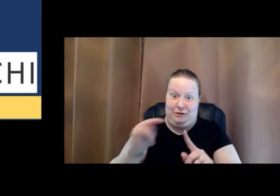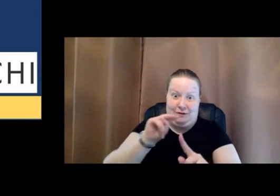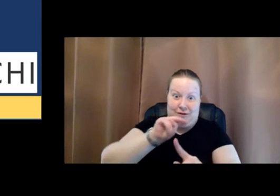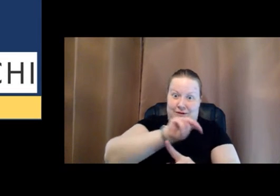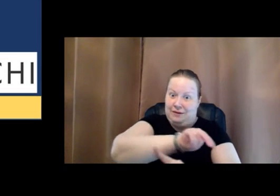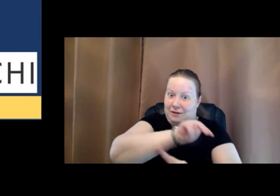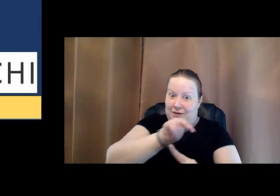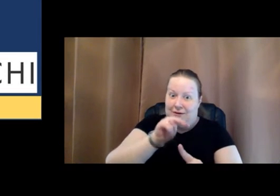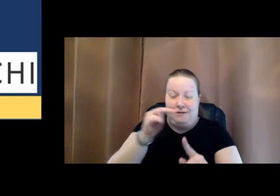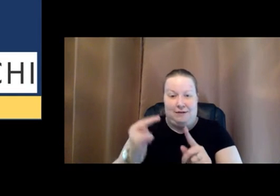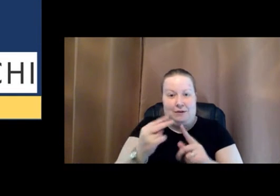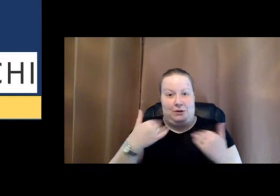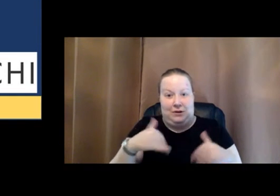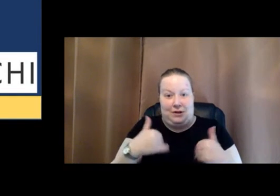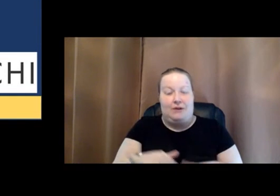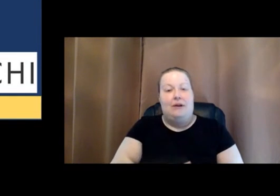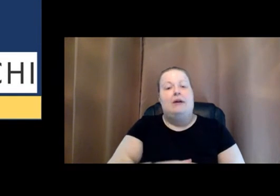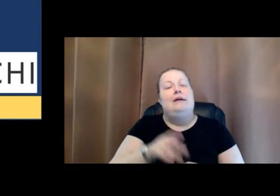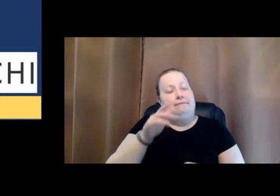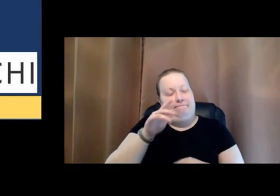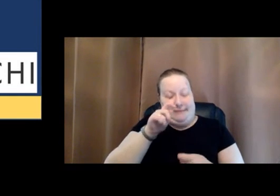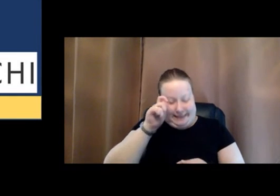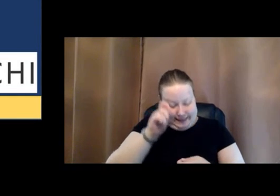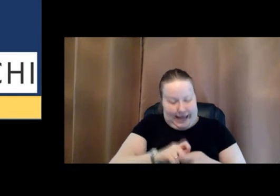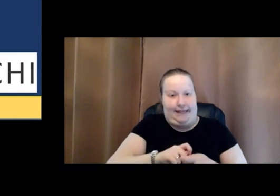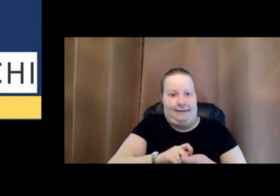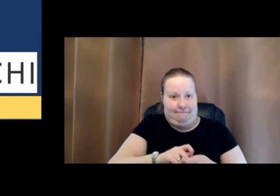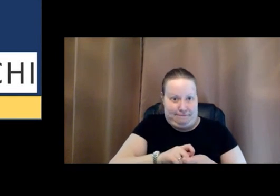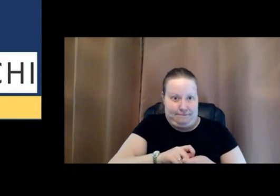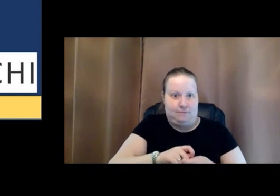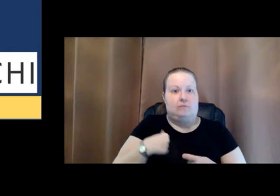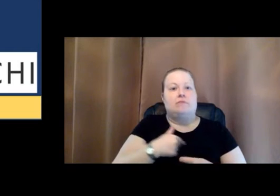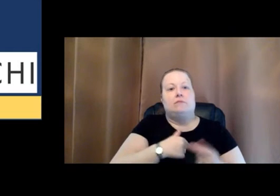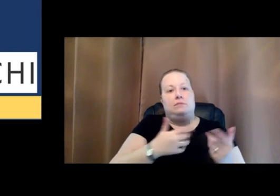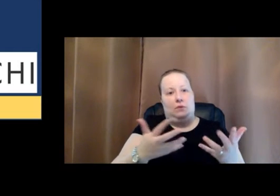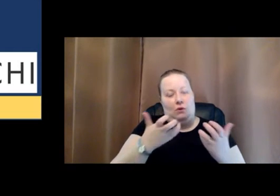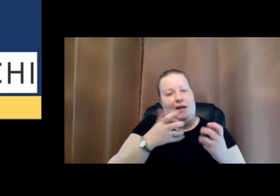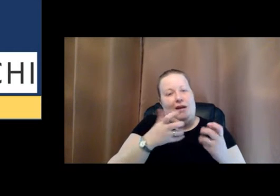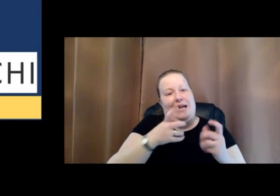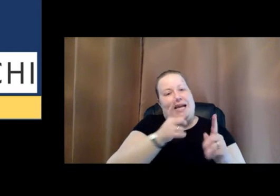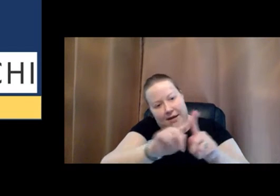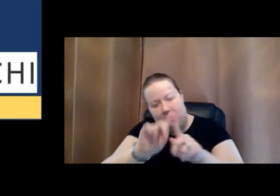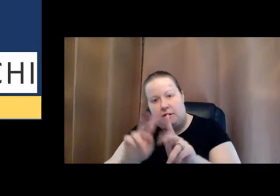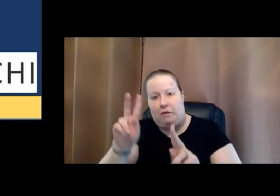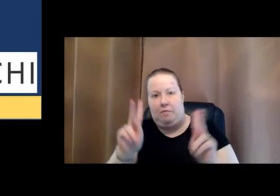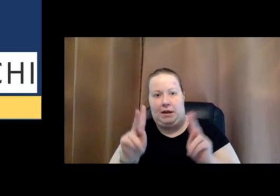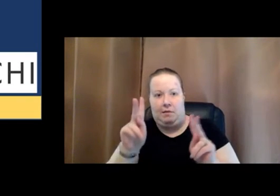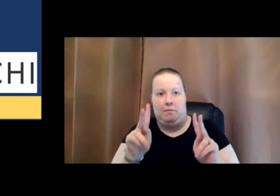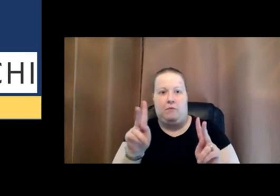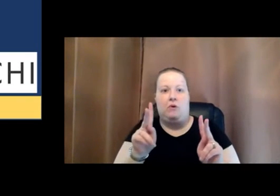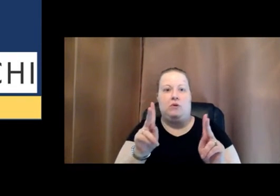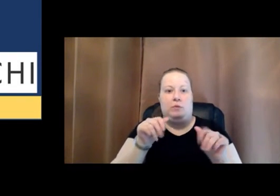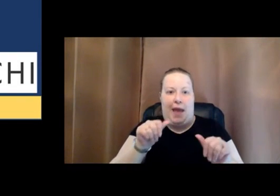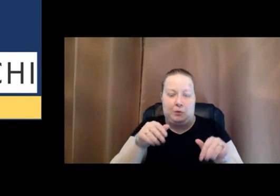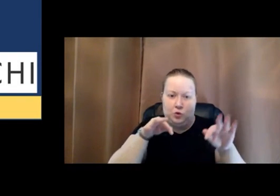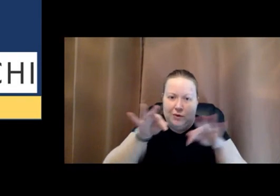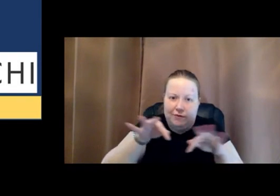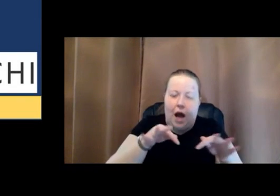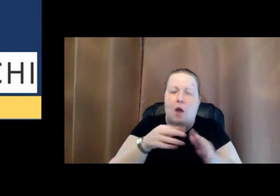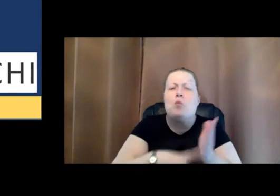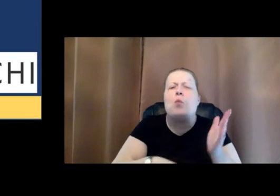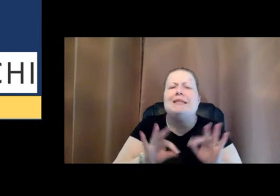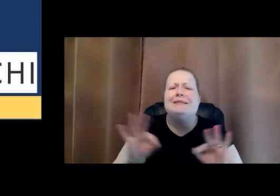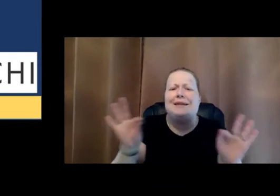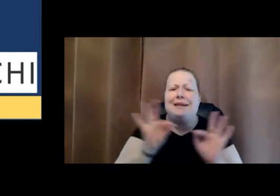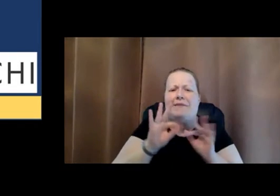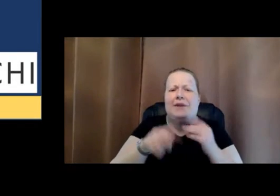by a lot of people. And that's exactly what we want. We want different individuals to be able to define what's significant